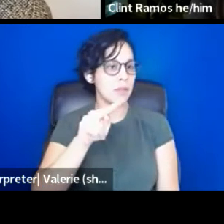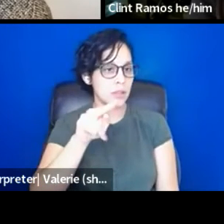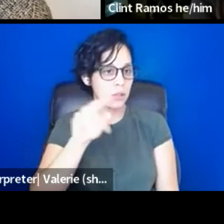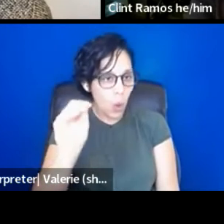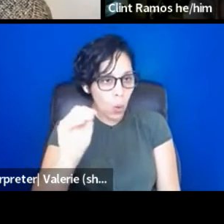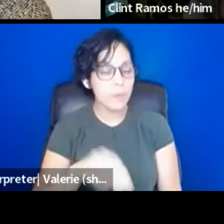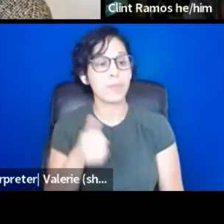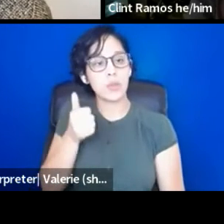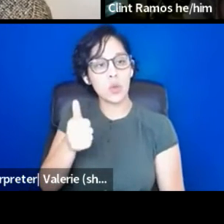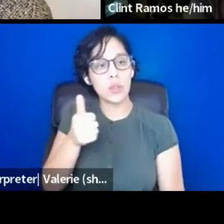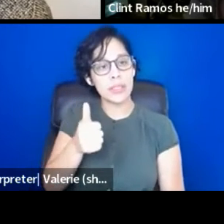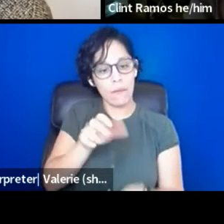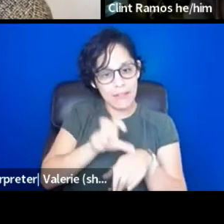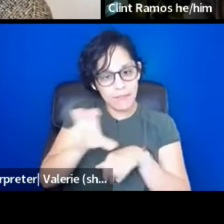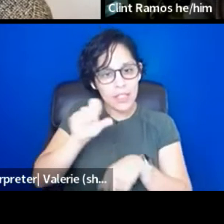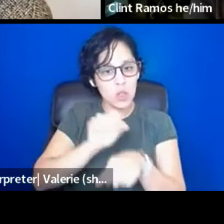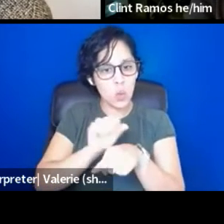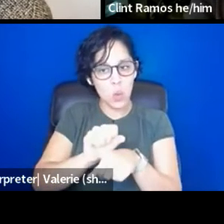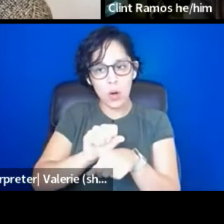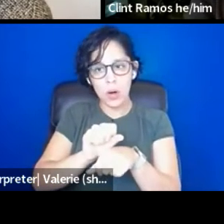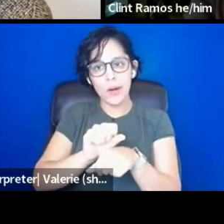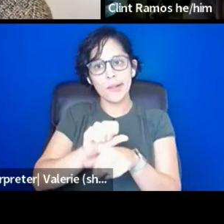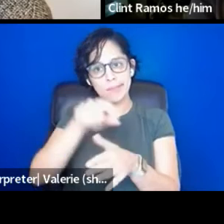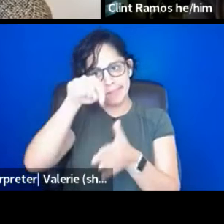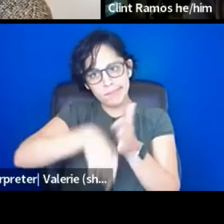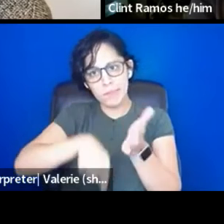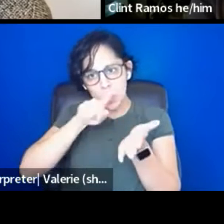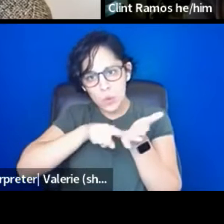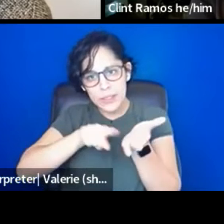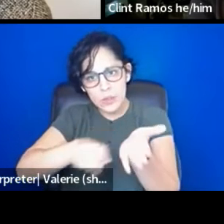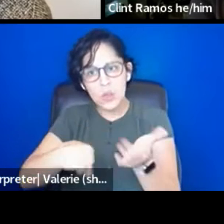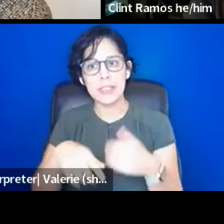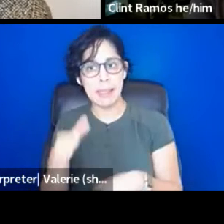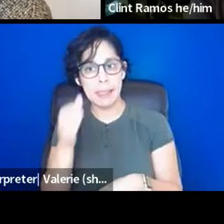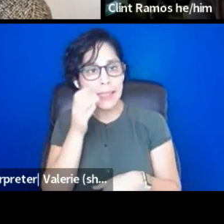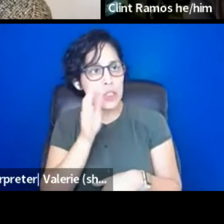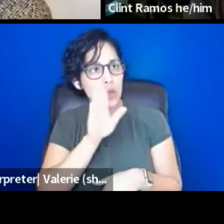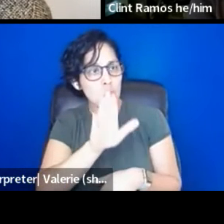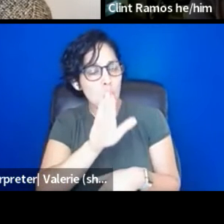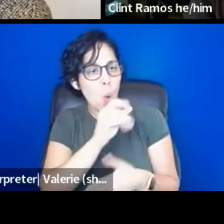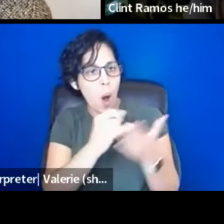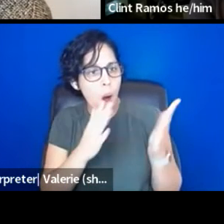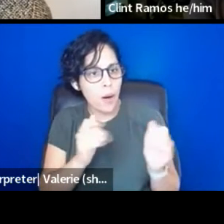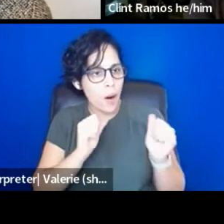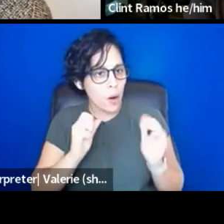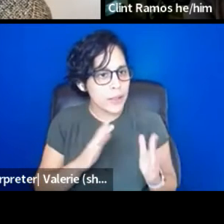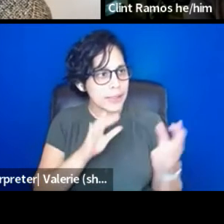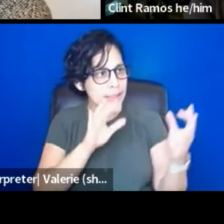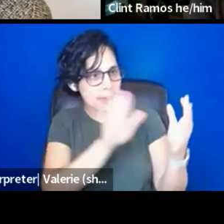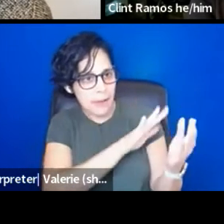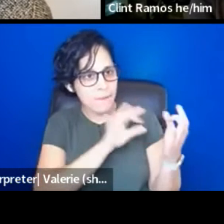invest in the work. Lindsay said, listen to your artists. And here's why that's going to feel scary and